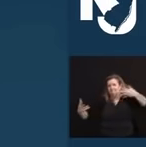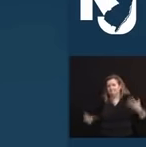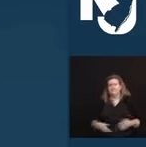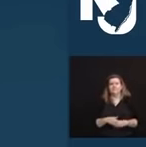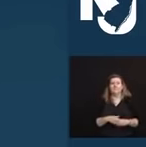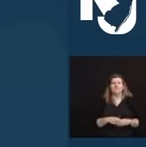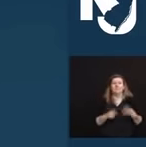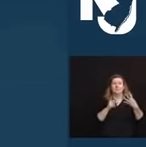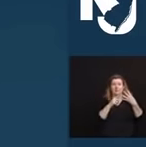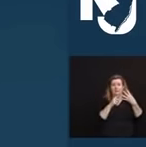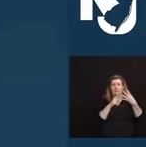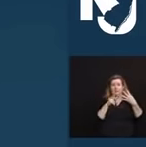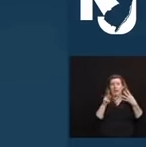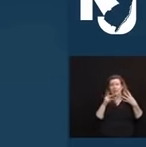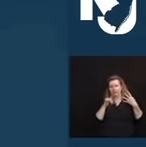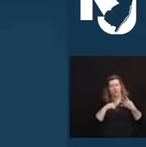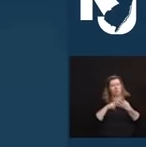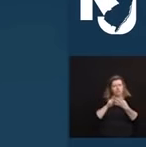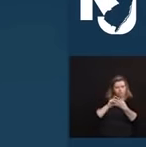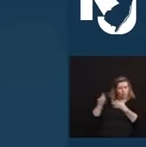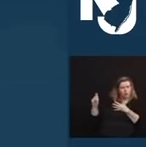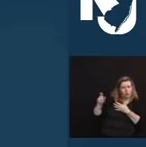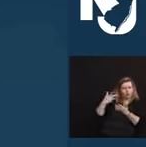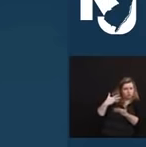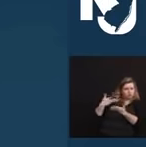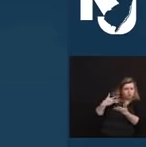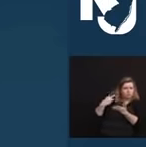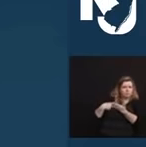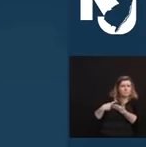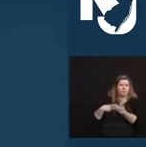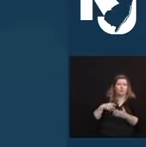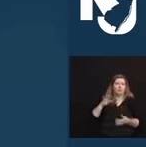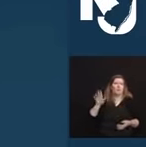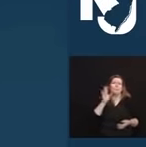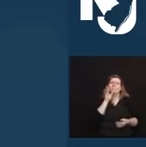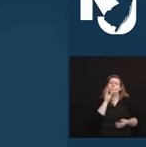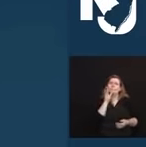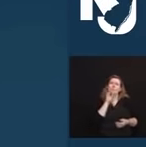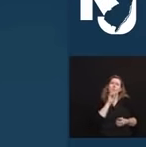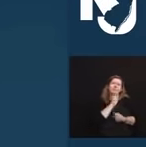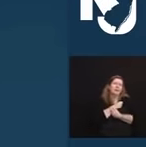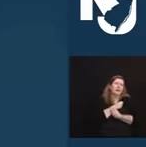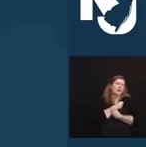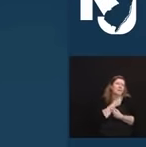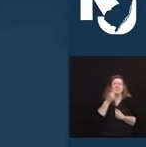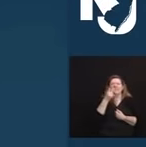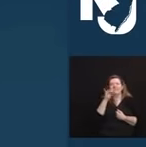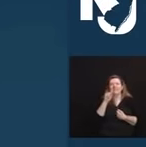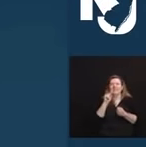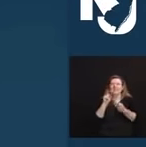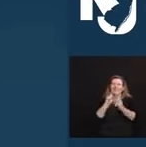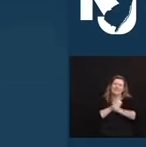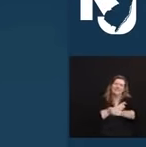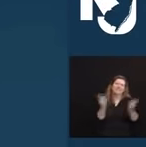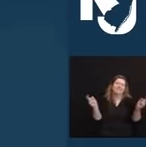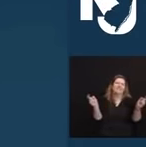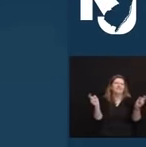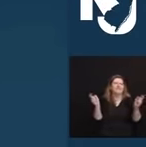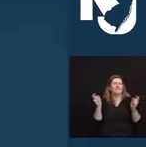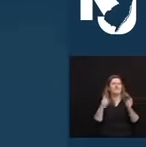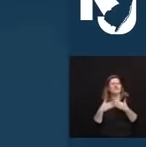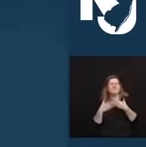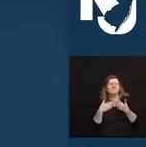recalled particularly how much her mother loved gifts. It didn't matter what it was. It was the thought behind it. So, folks, on Christmas,